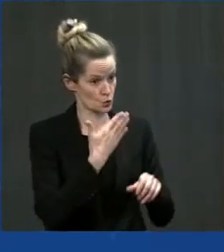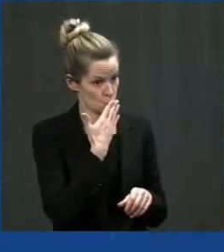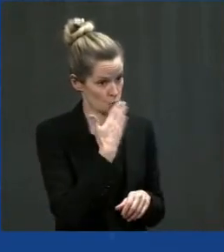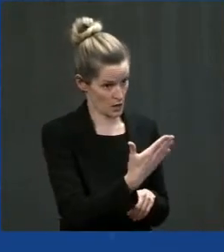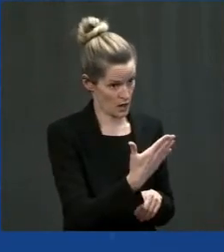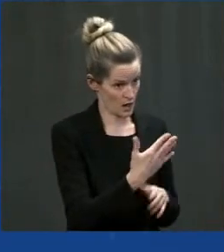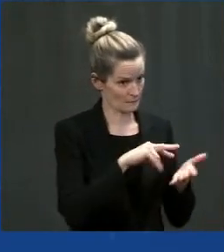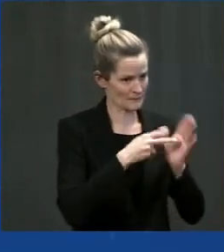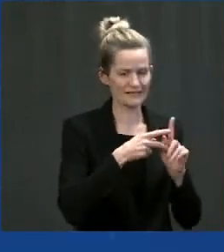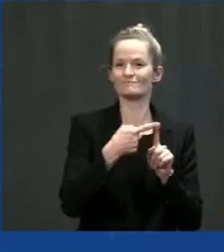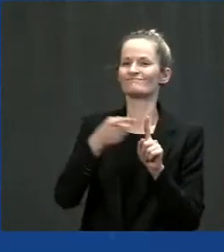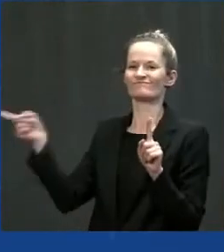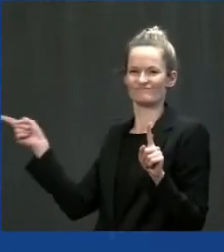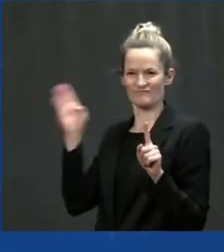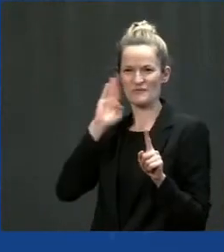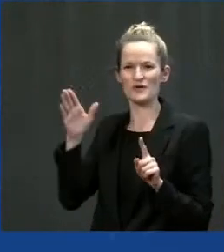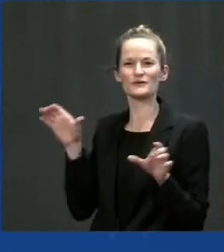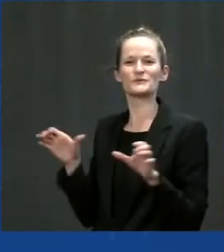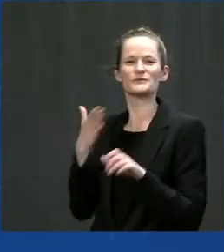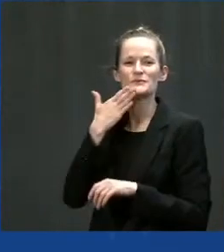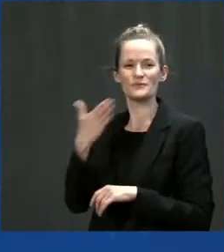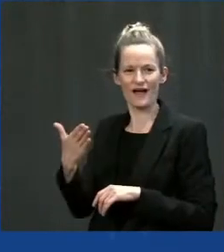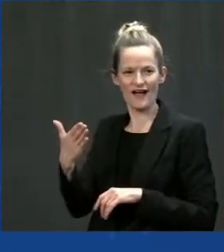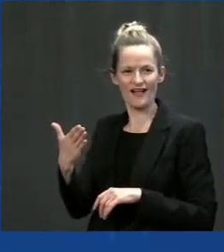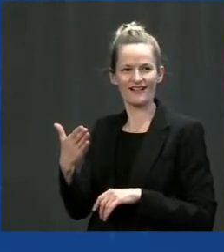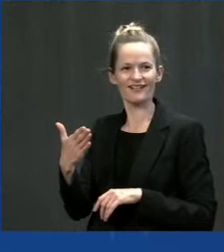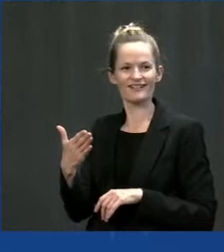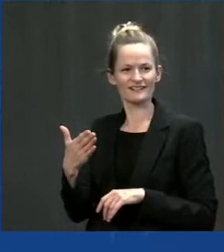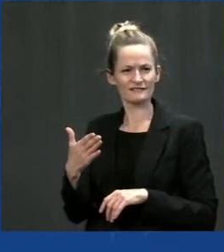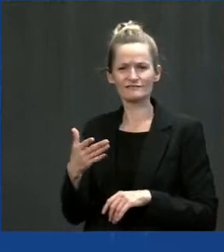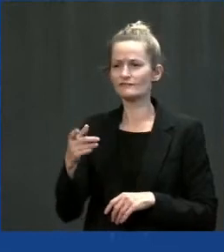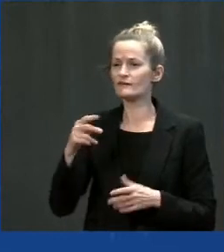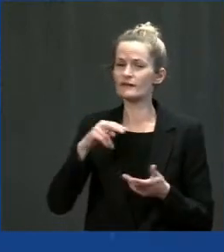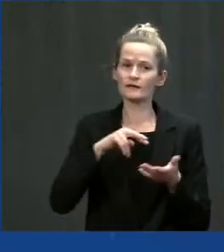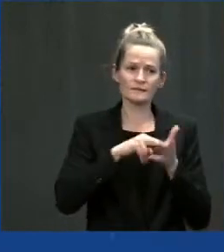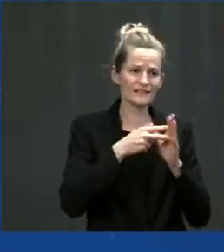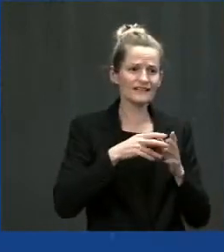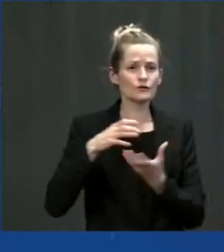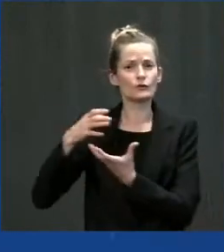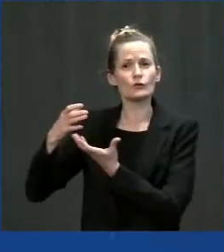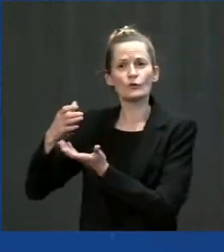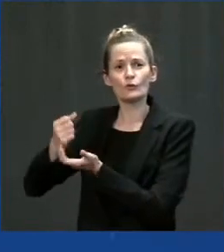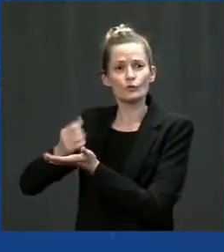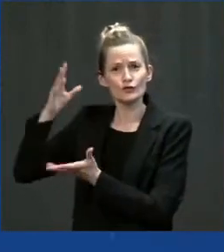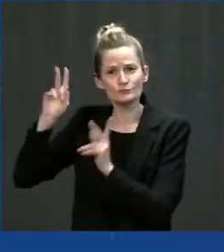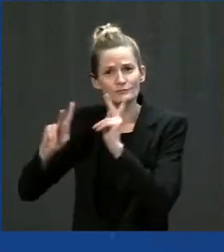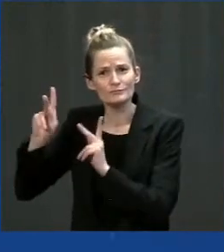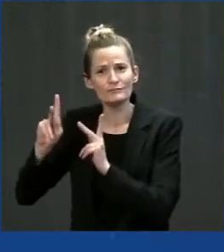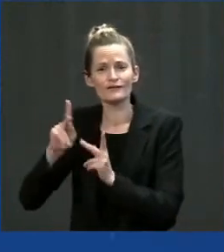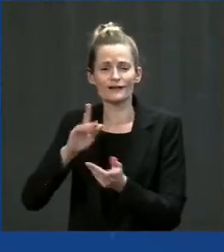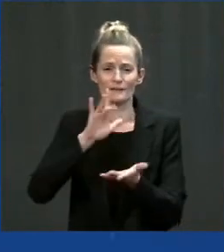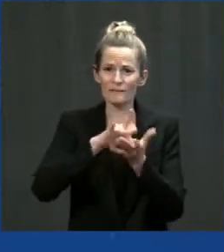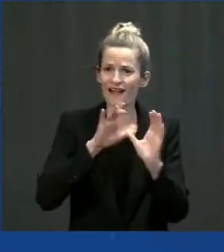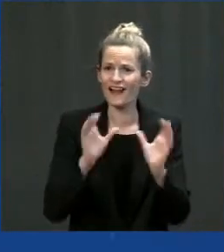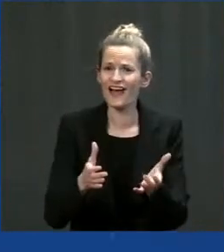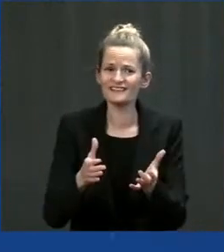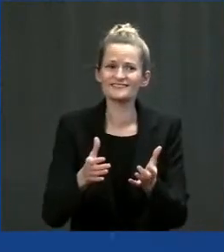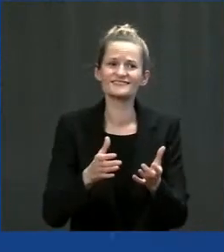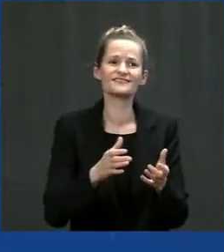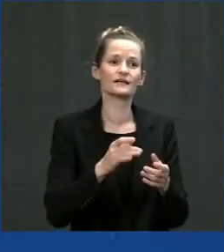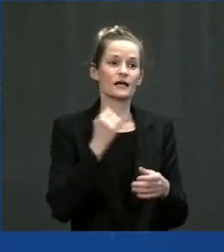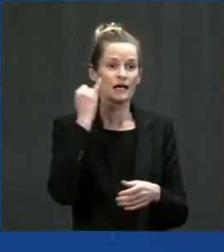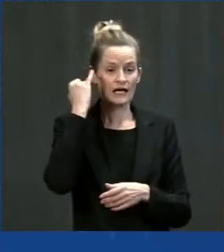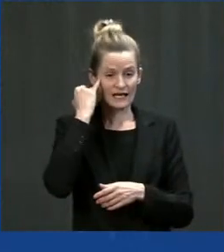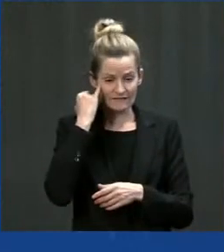The upper middle class do very well. The middle. I mean it sincerely. When it works from the middle out and the bottom